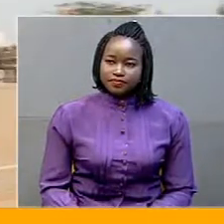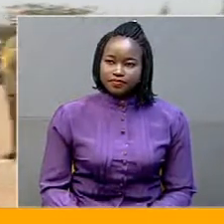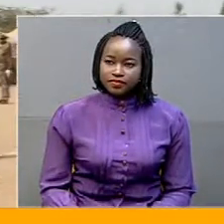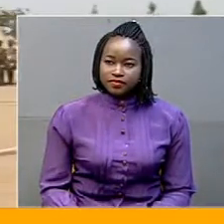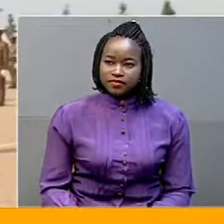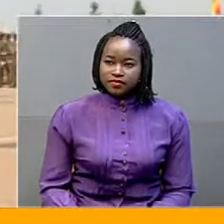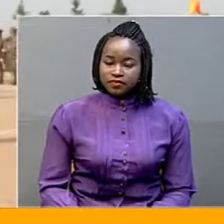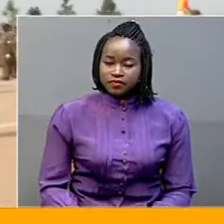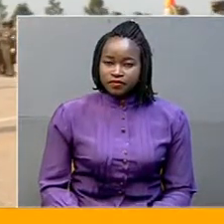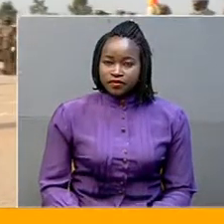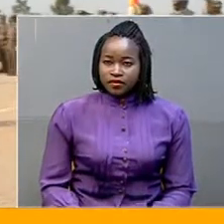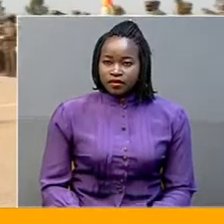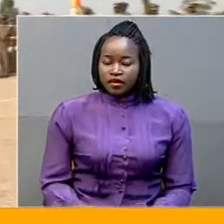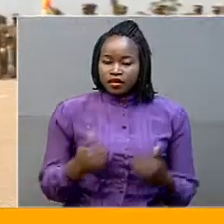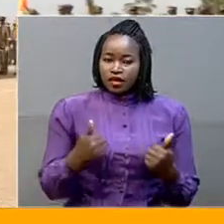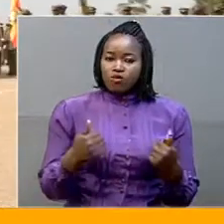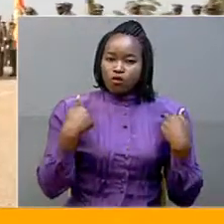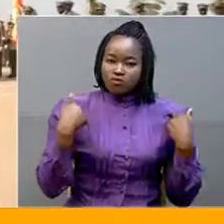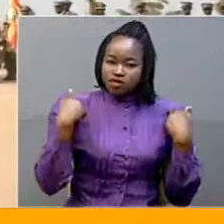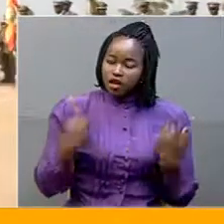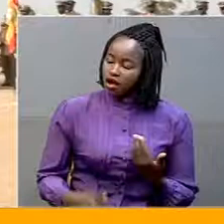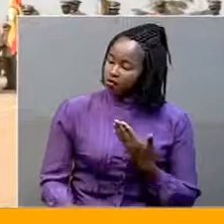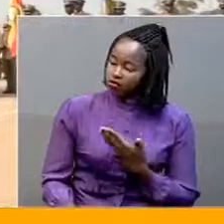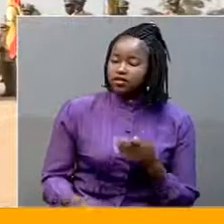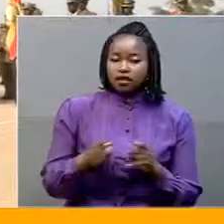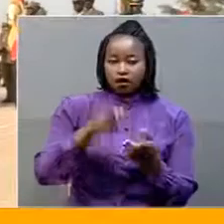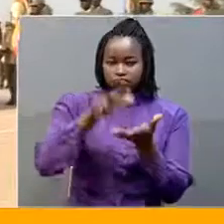finally there are officers now commissioned officers